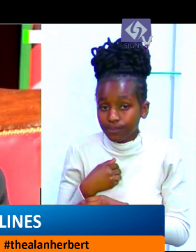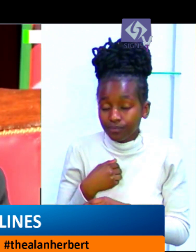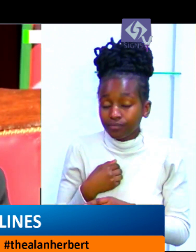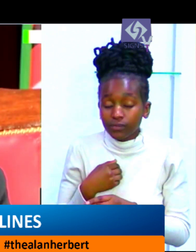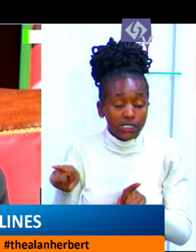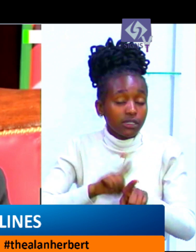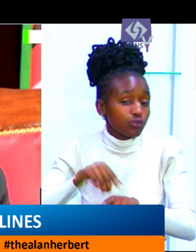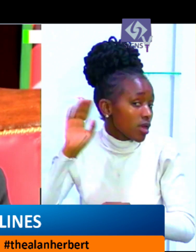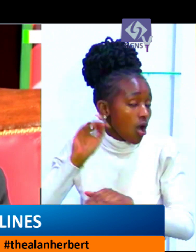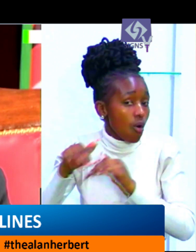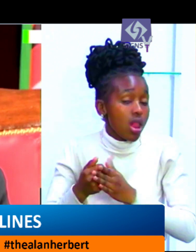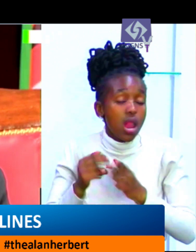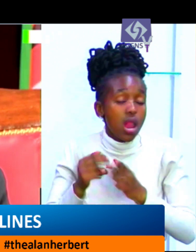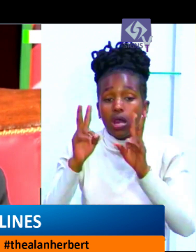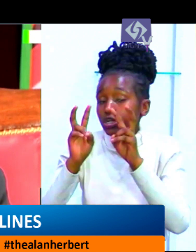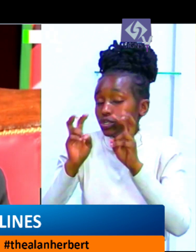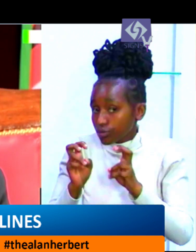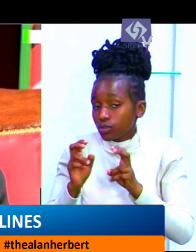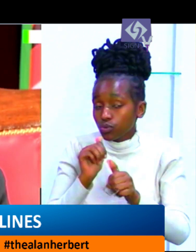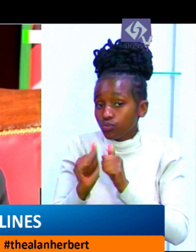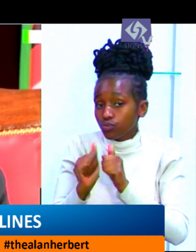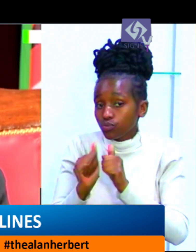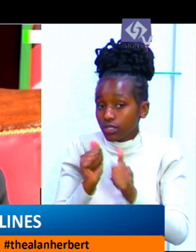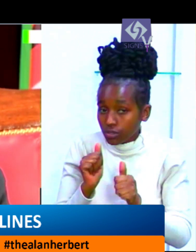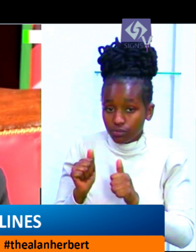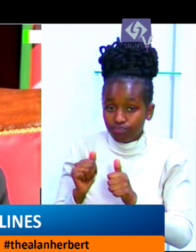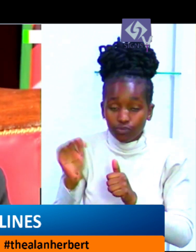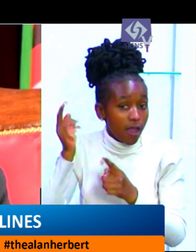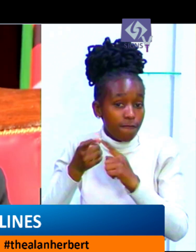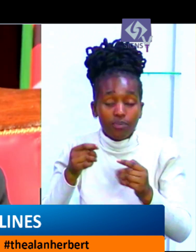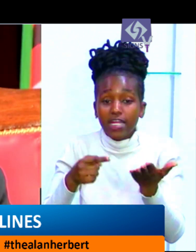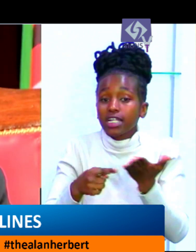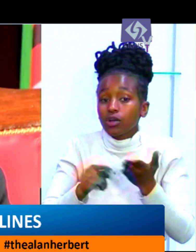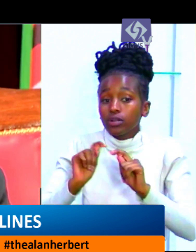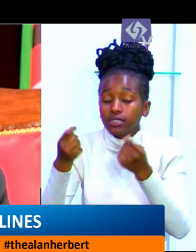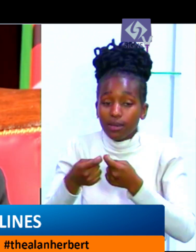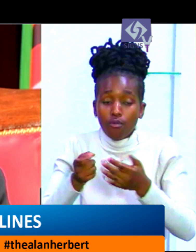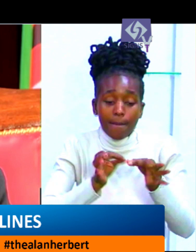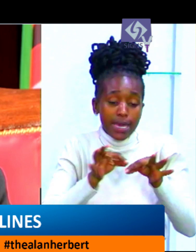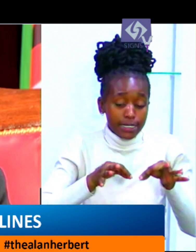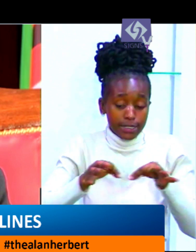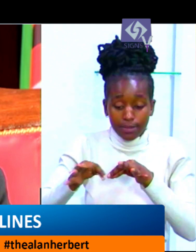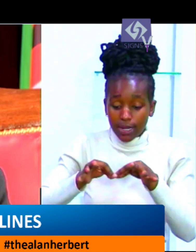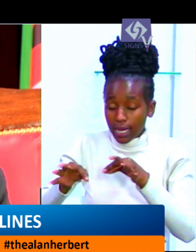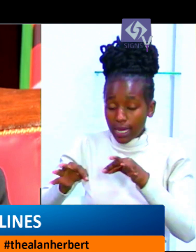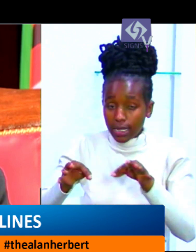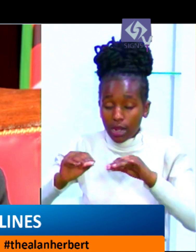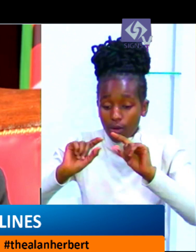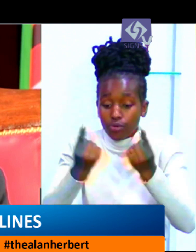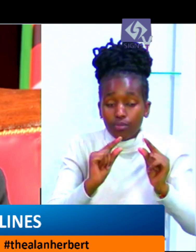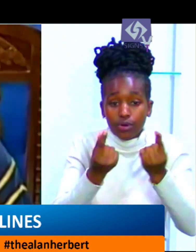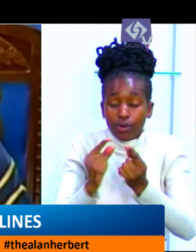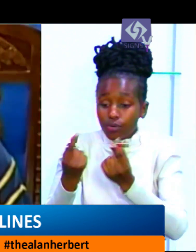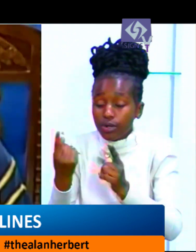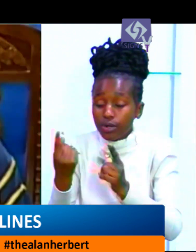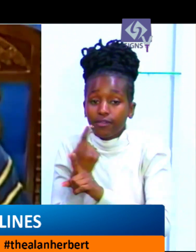extending talks to the public. the national dialogue committee is set to sign its framework agreement on wednesday after